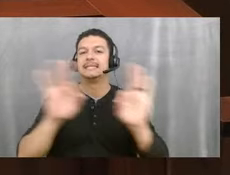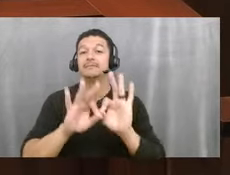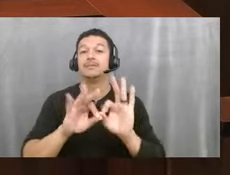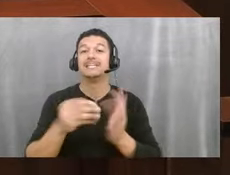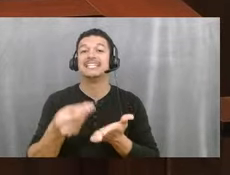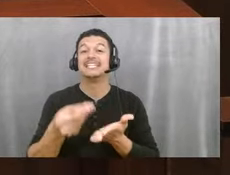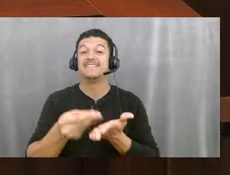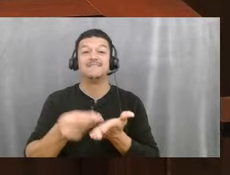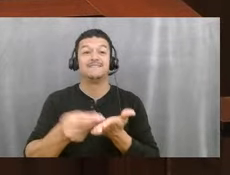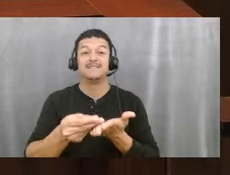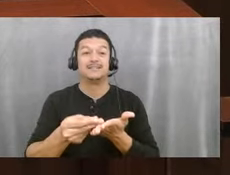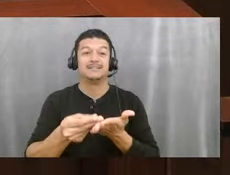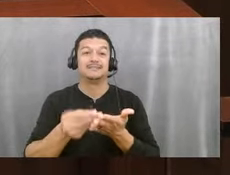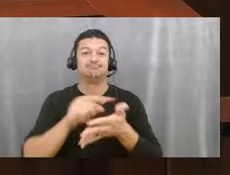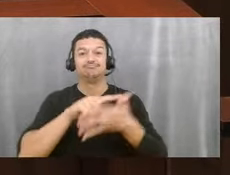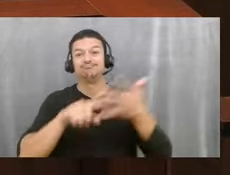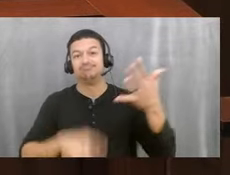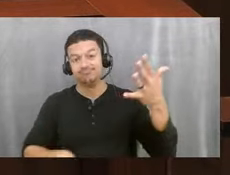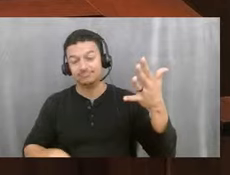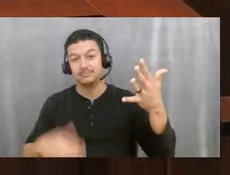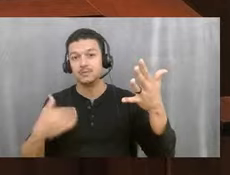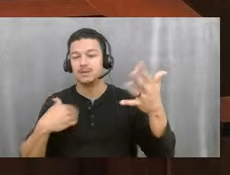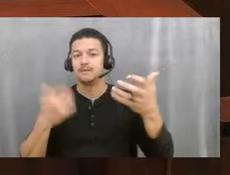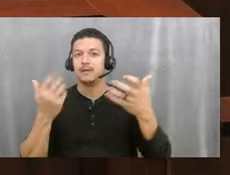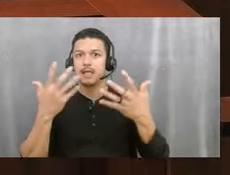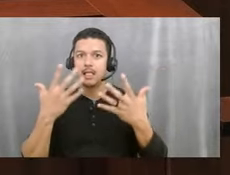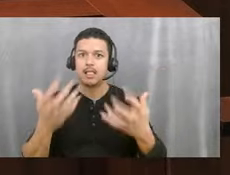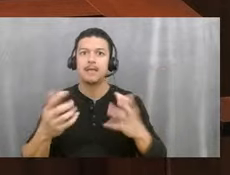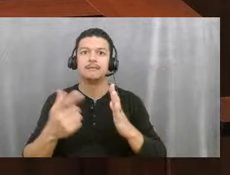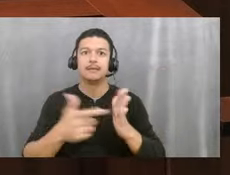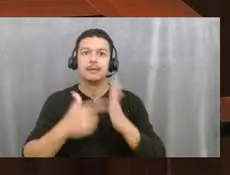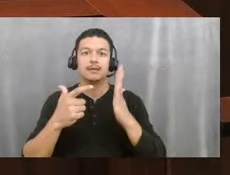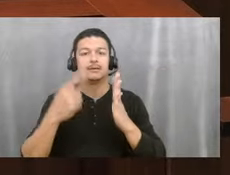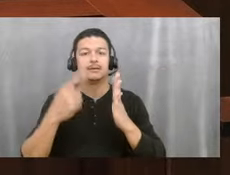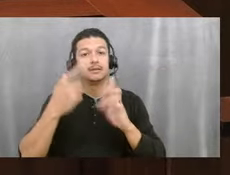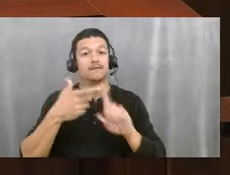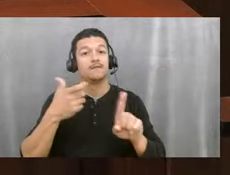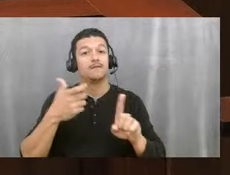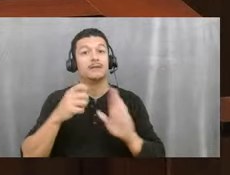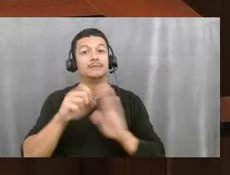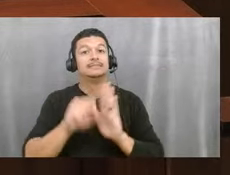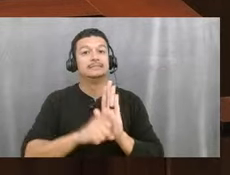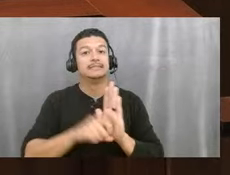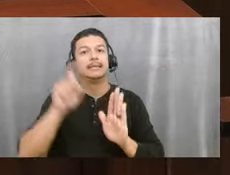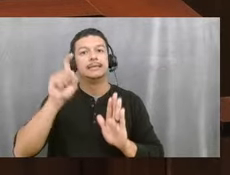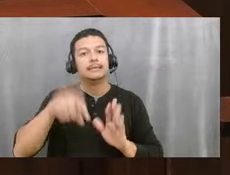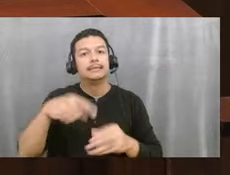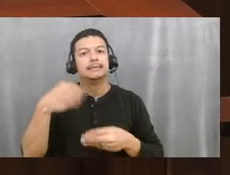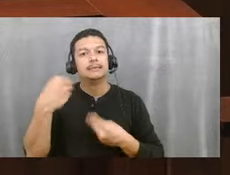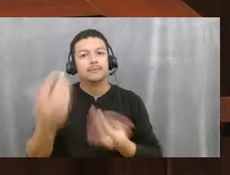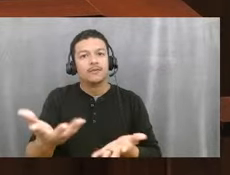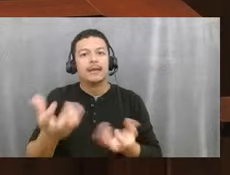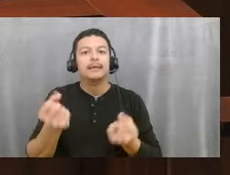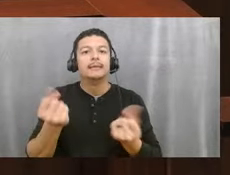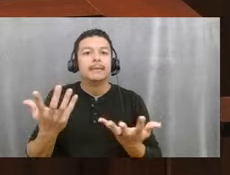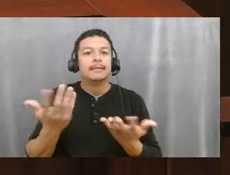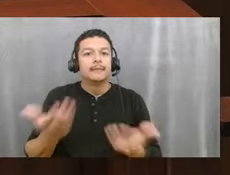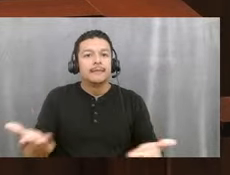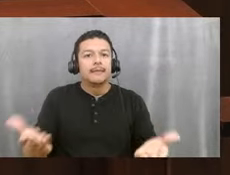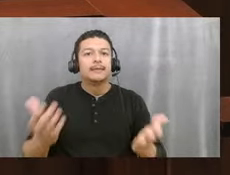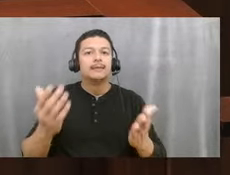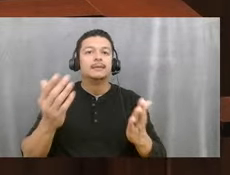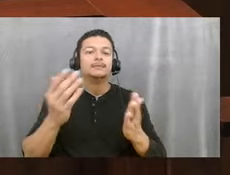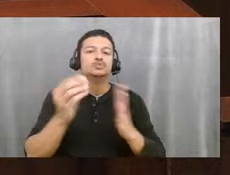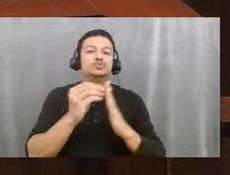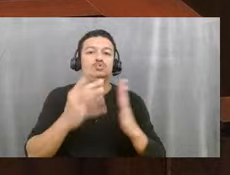the board. We get a lot of mandates, as I'm sure you do, from the state, saying that we need to provide many things to our students and to our staff and